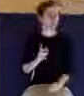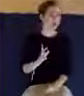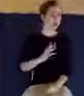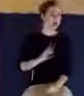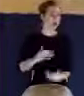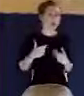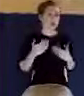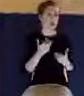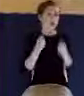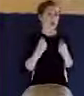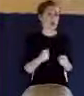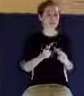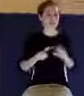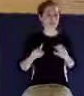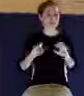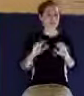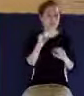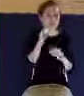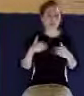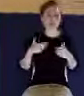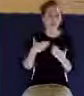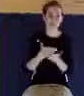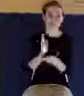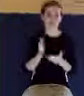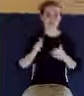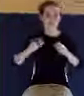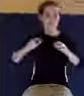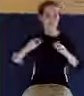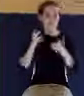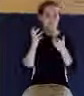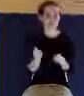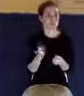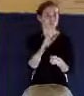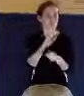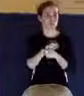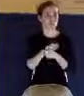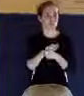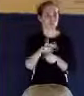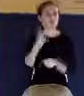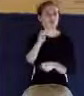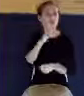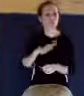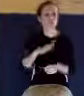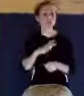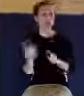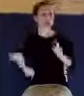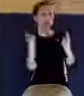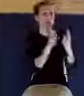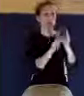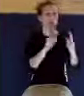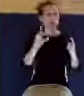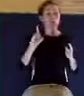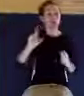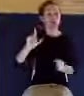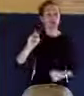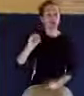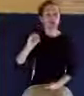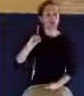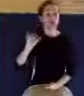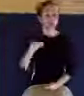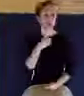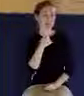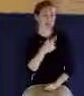One time a lady came to D.L. Moody. She said, Mr. Moody, I've been saved for 25 years and I've never doubted it. And D.L. Moody said, ma'am, I doubt you're saved.